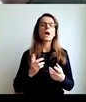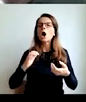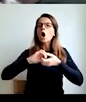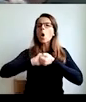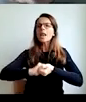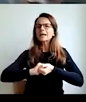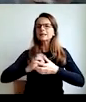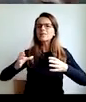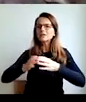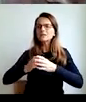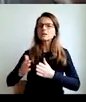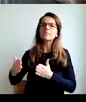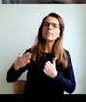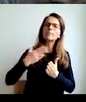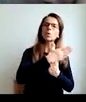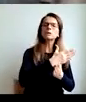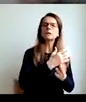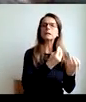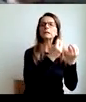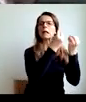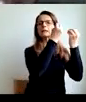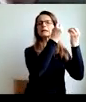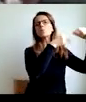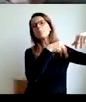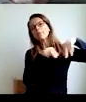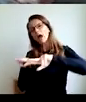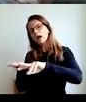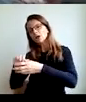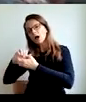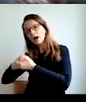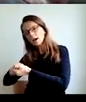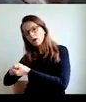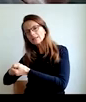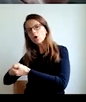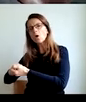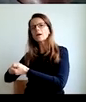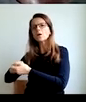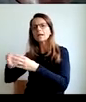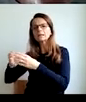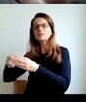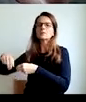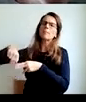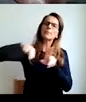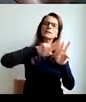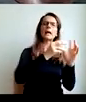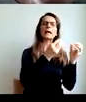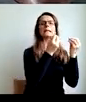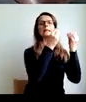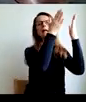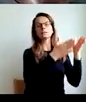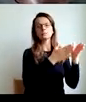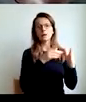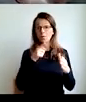between collective and ego, between collective and individual, and